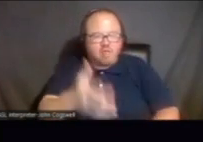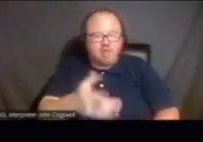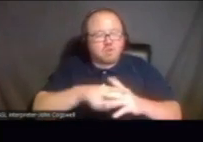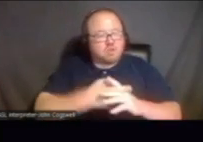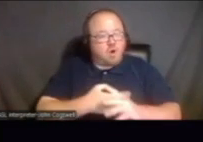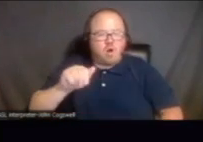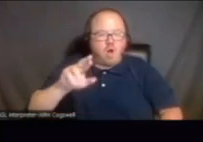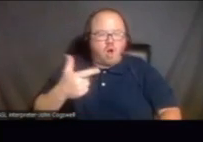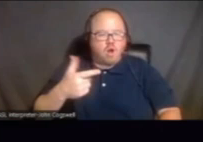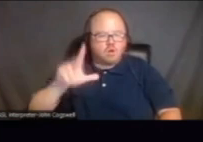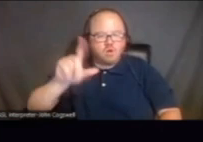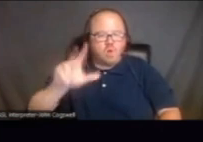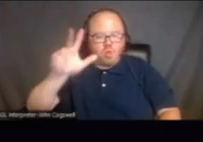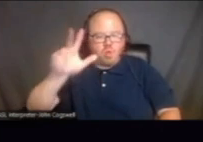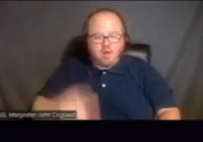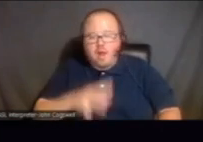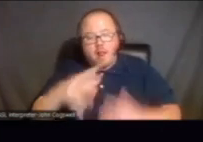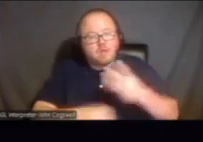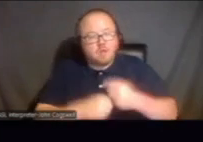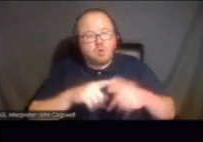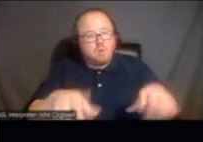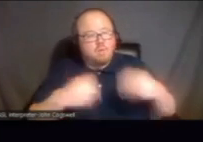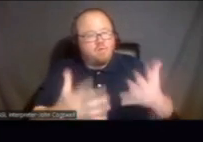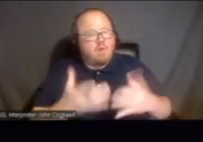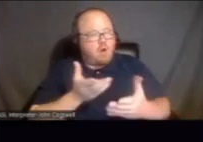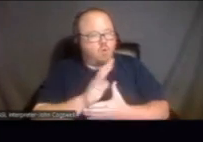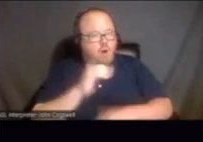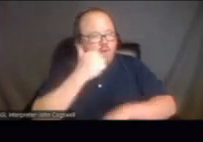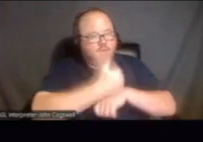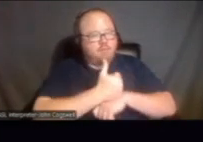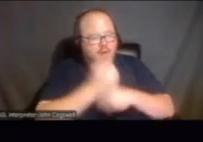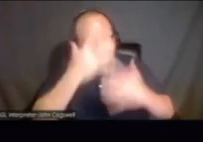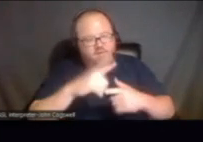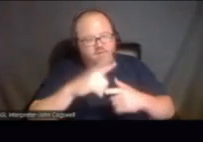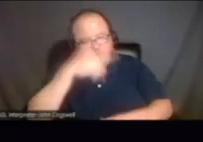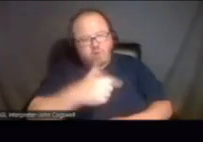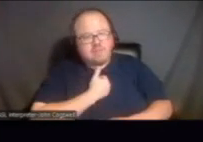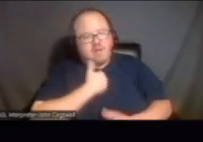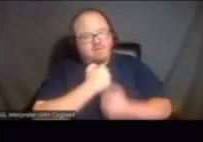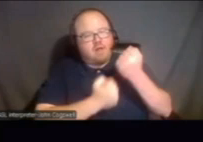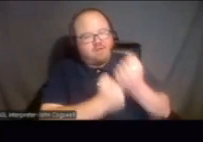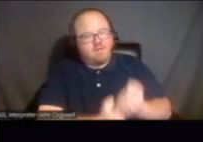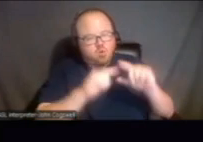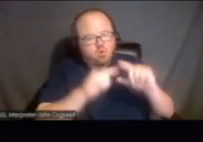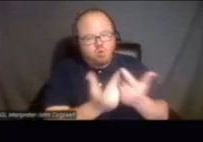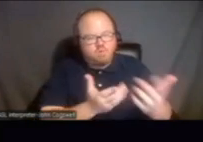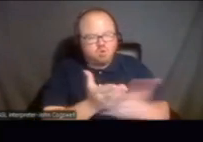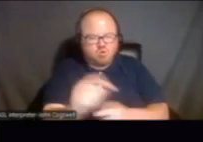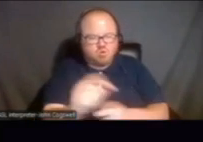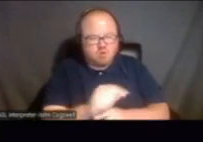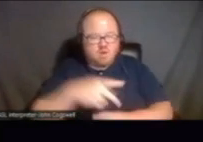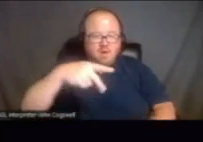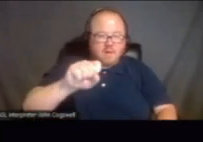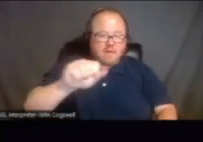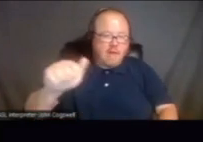August of 2023. In addition to providing rights-based information to self-advocacy groups and through trainings, the PSA